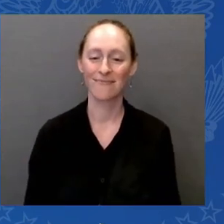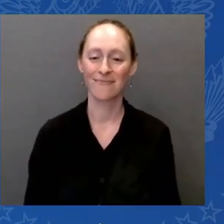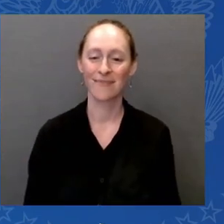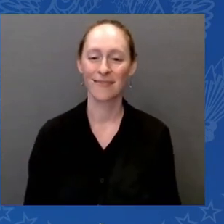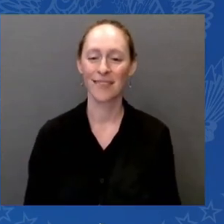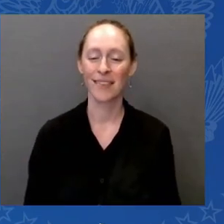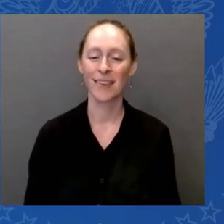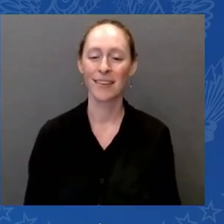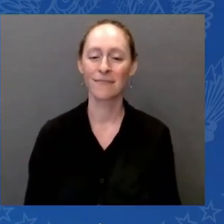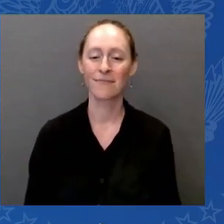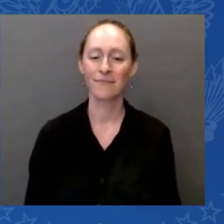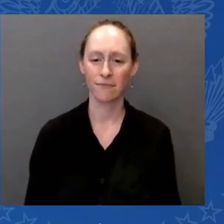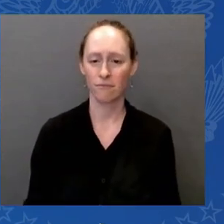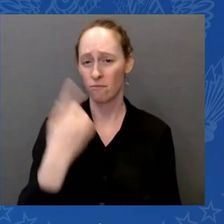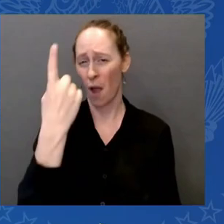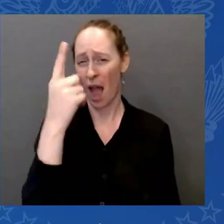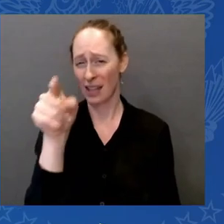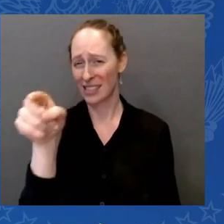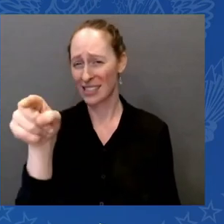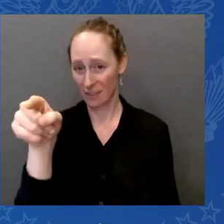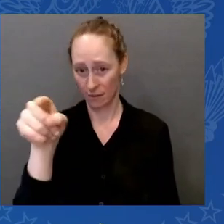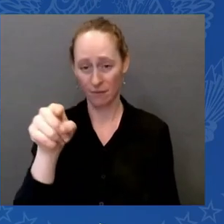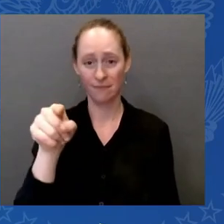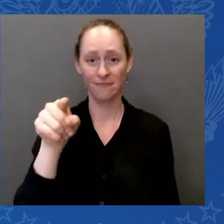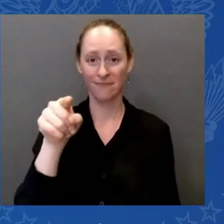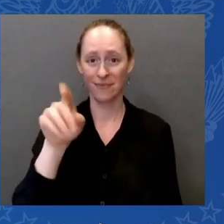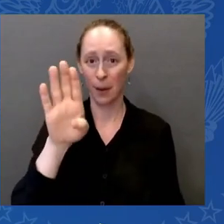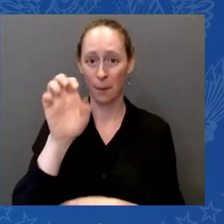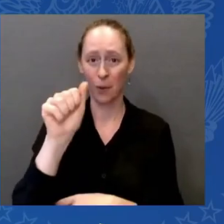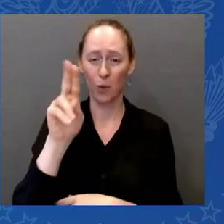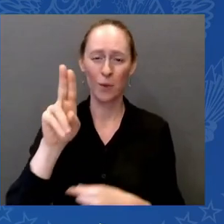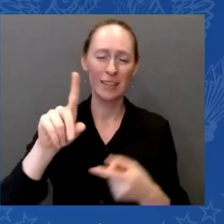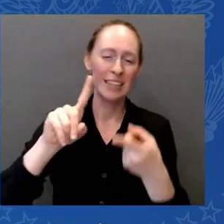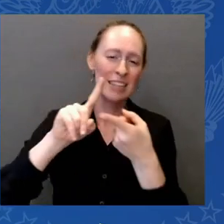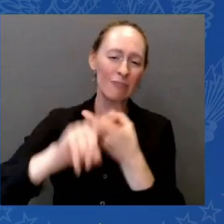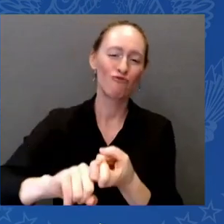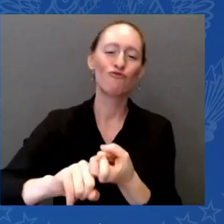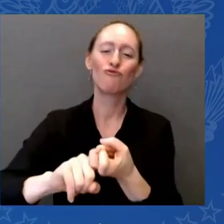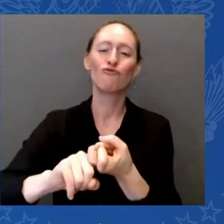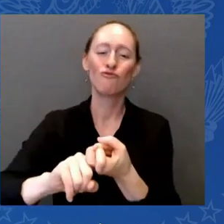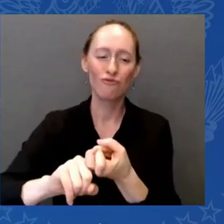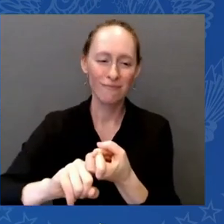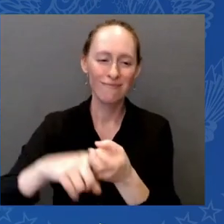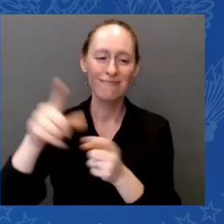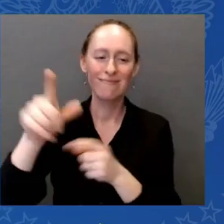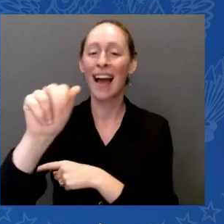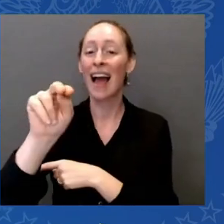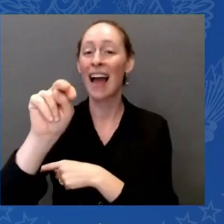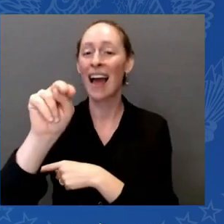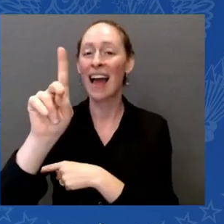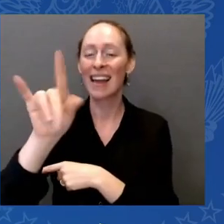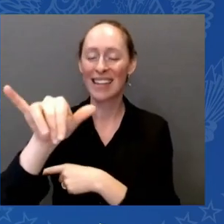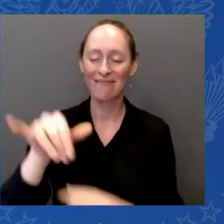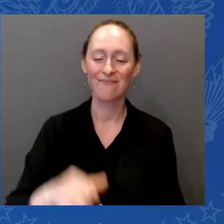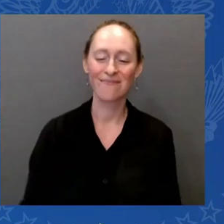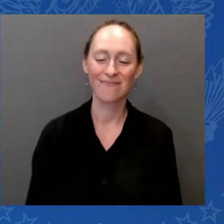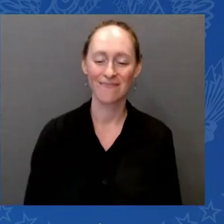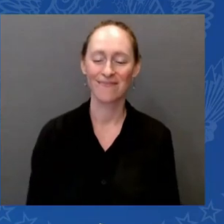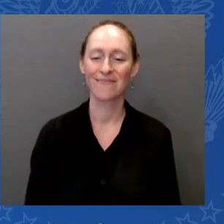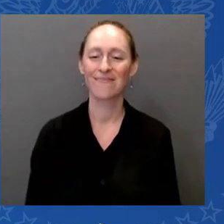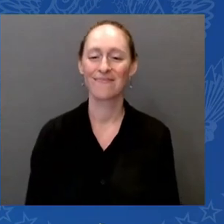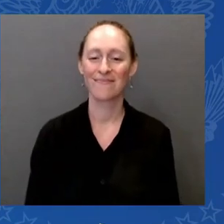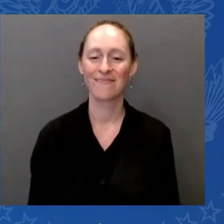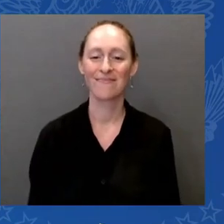an old friend who's here. I excuse this again, as I used to say in the Senate, the point of personal privilege. But it's like